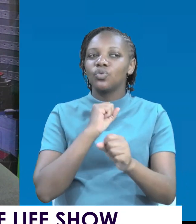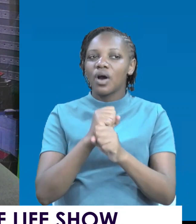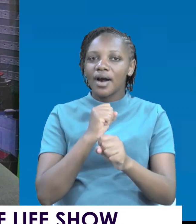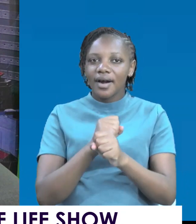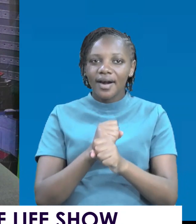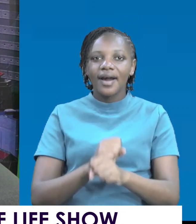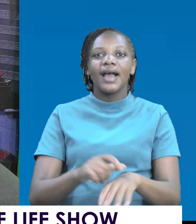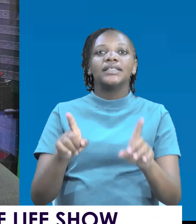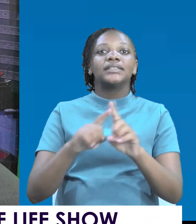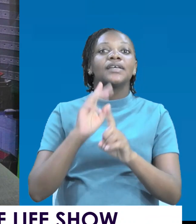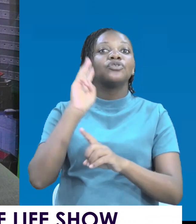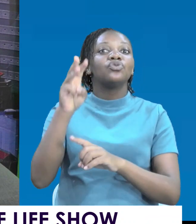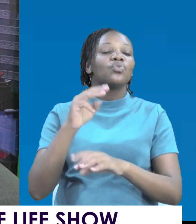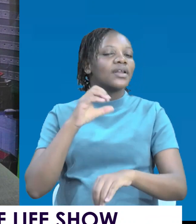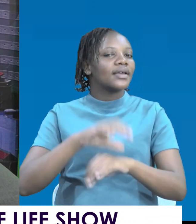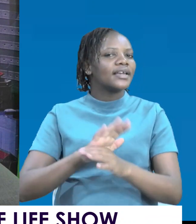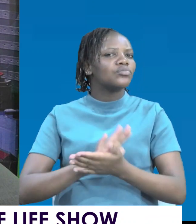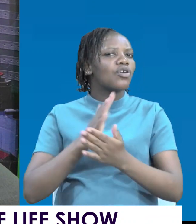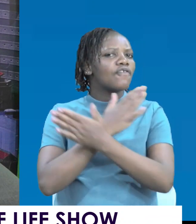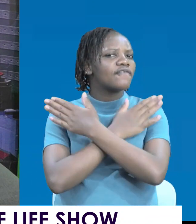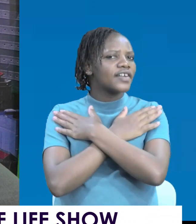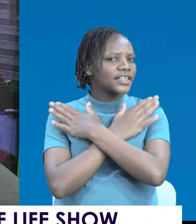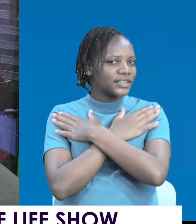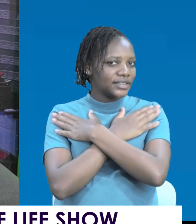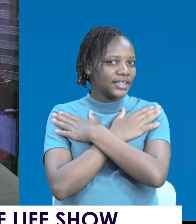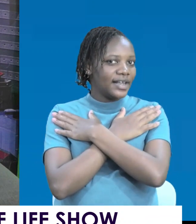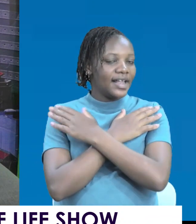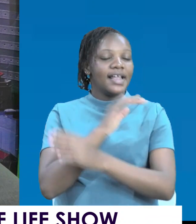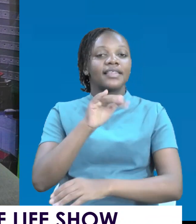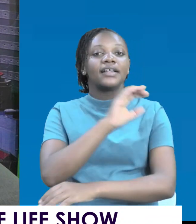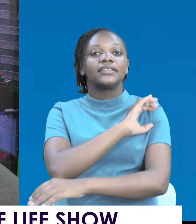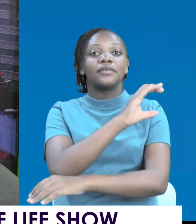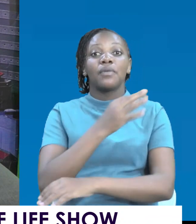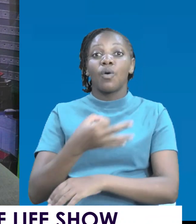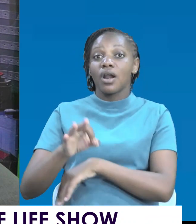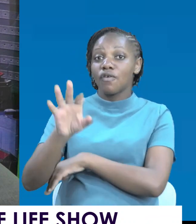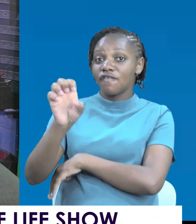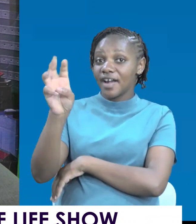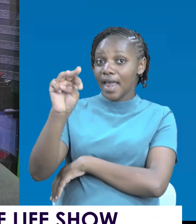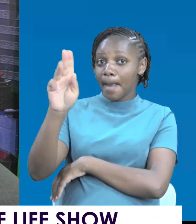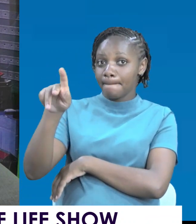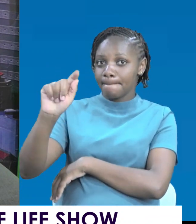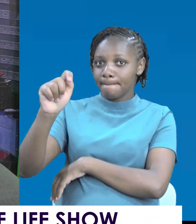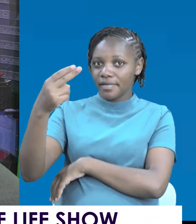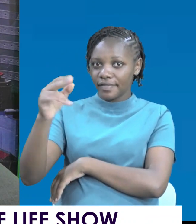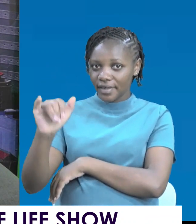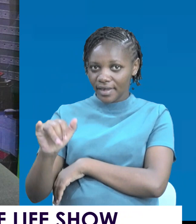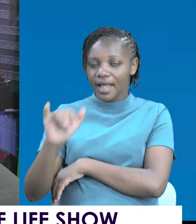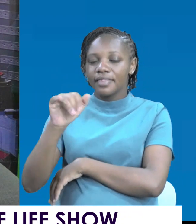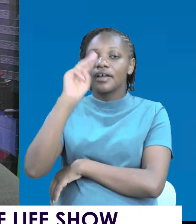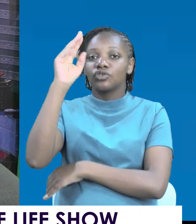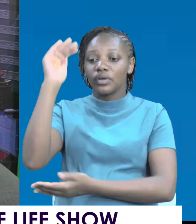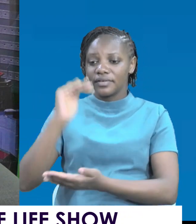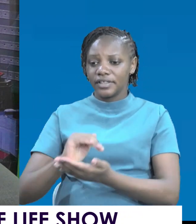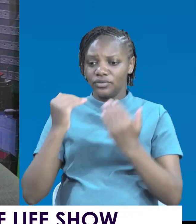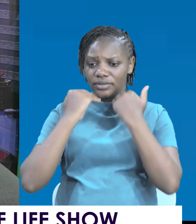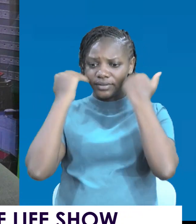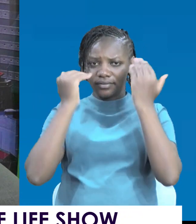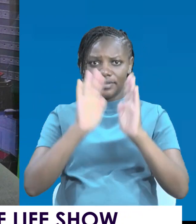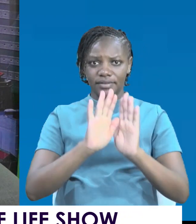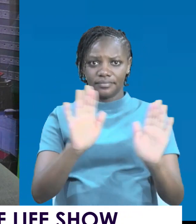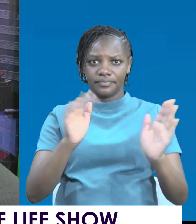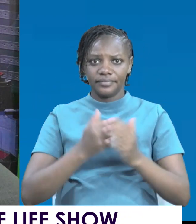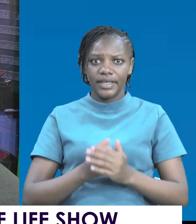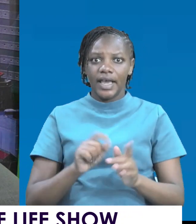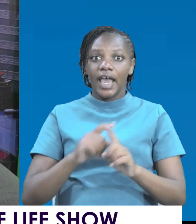Empathy will win you friends. That is the power of empathy. Empathy will reduce your stress and will reduce